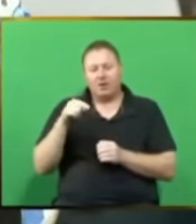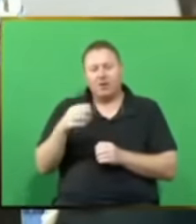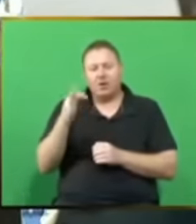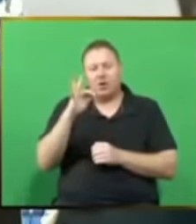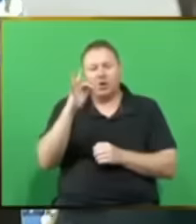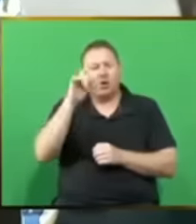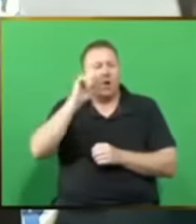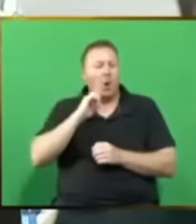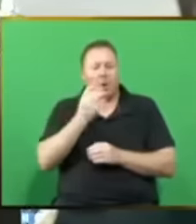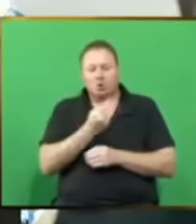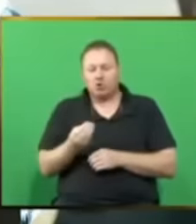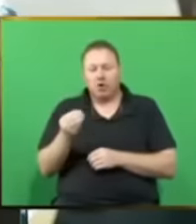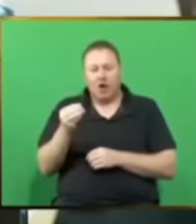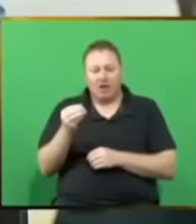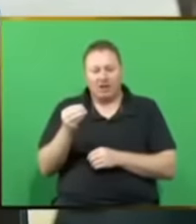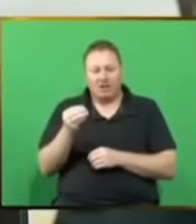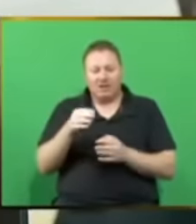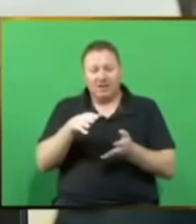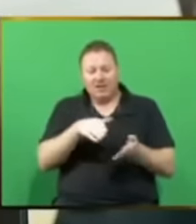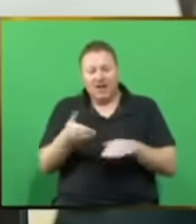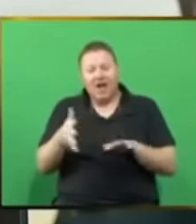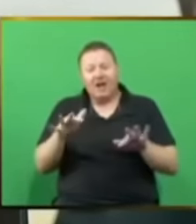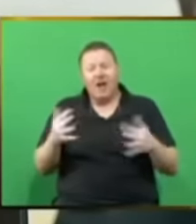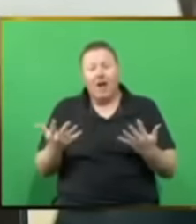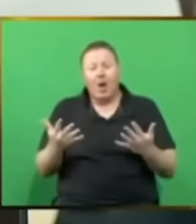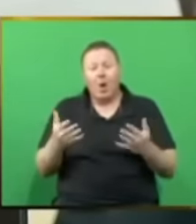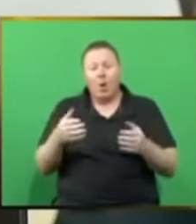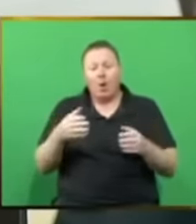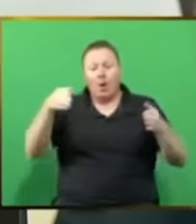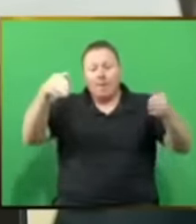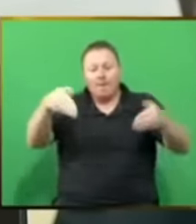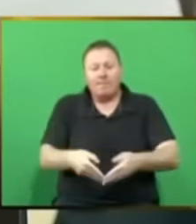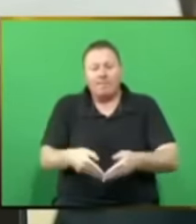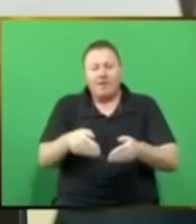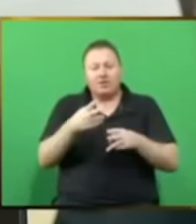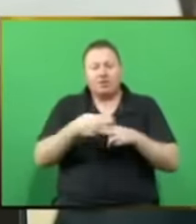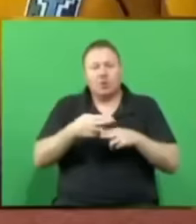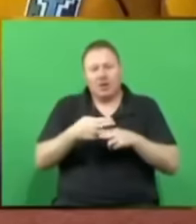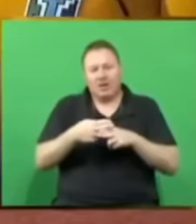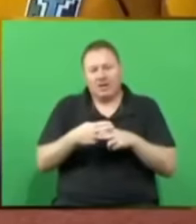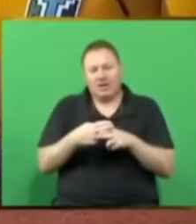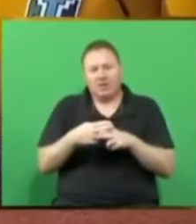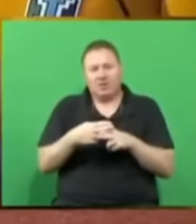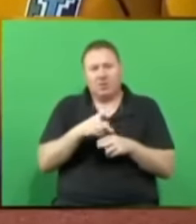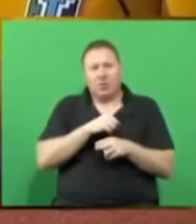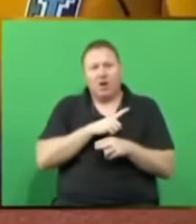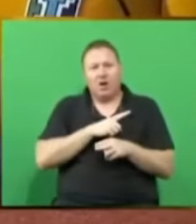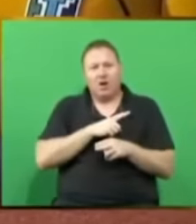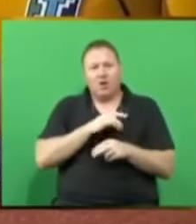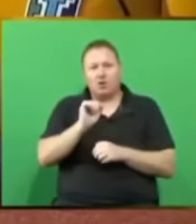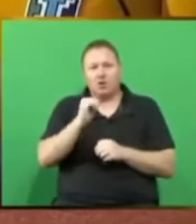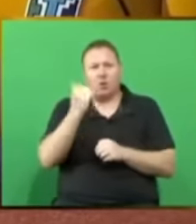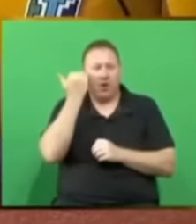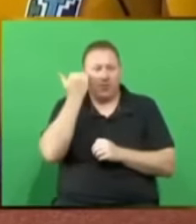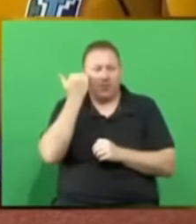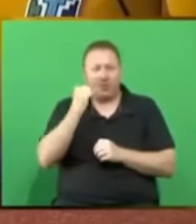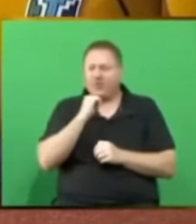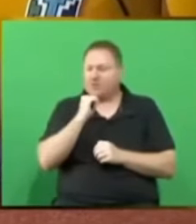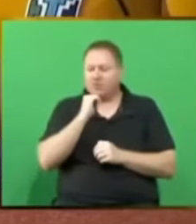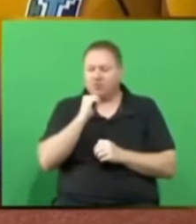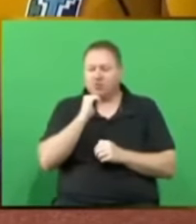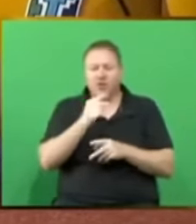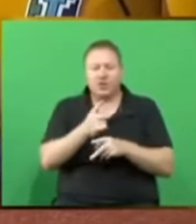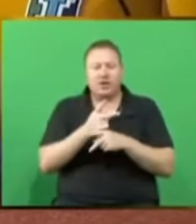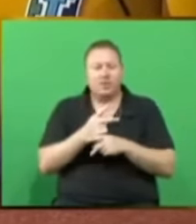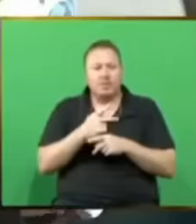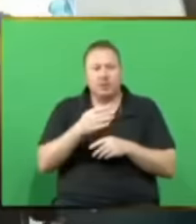because your government failed to uphold basic human rights of learners in schools. Yours, Mr. President,